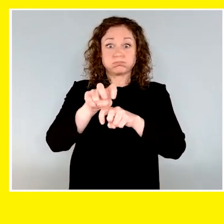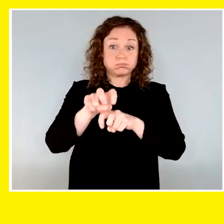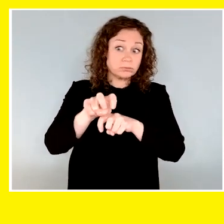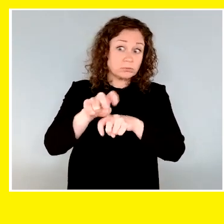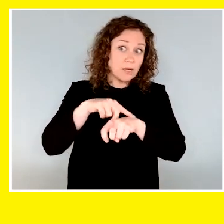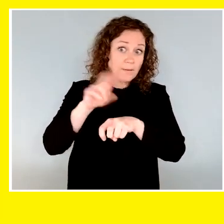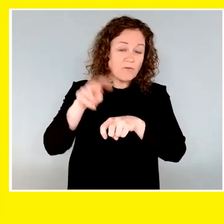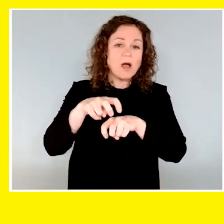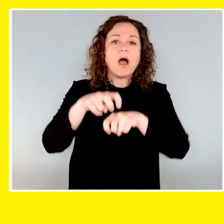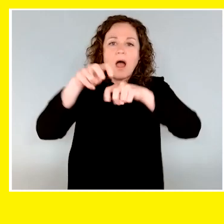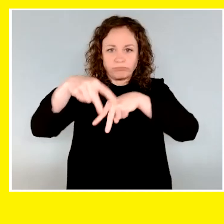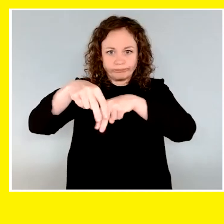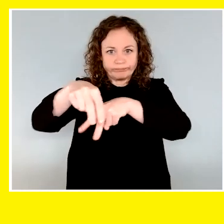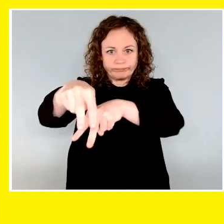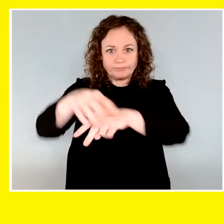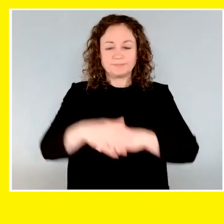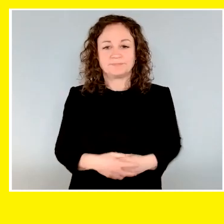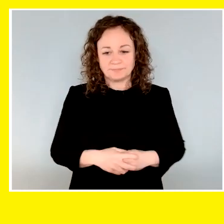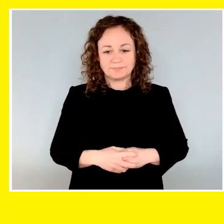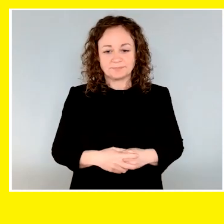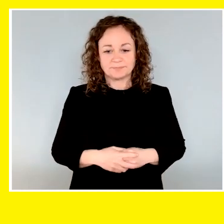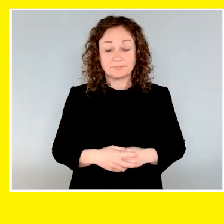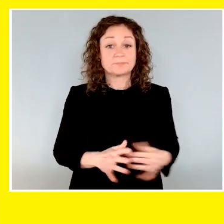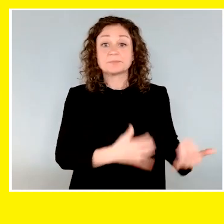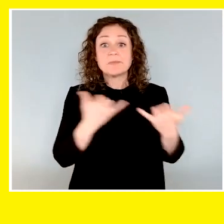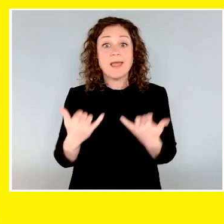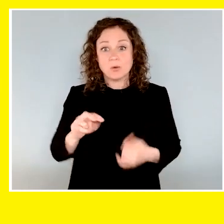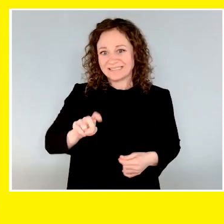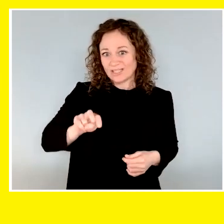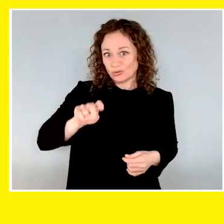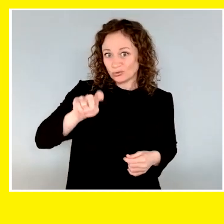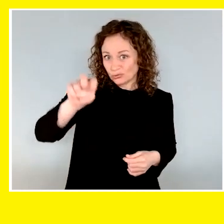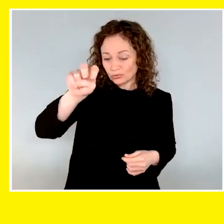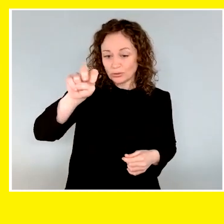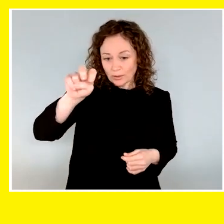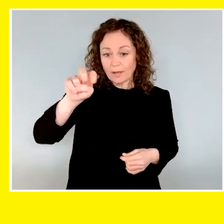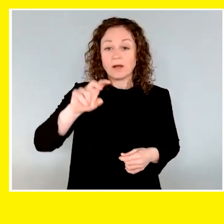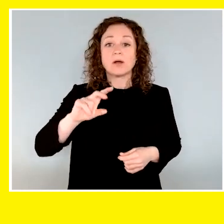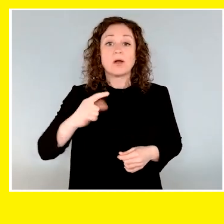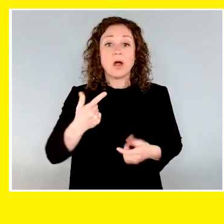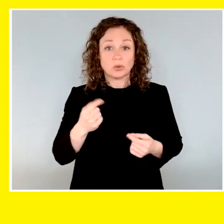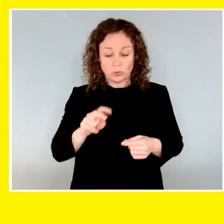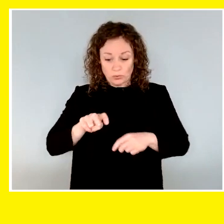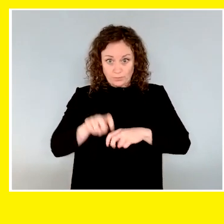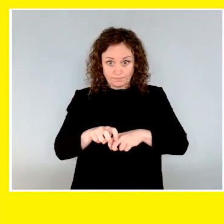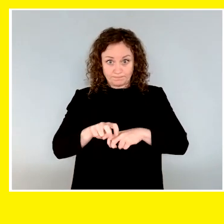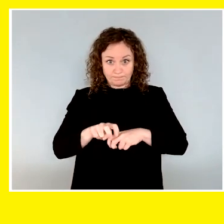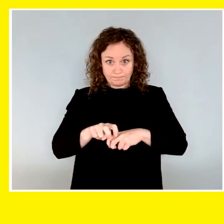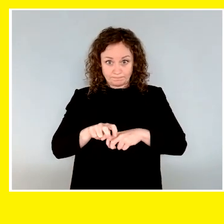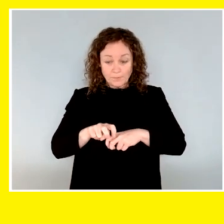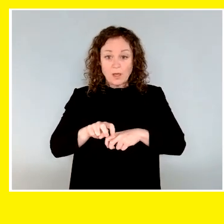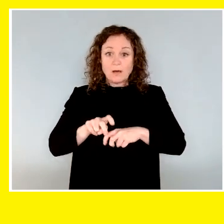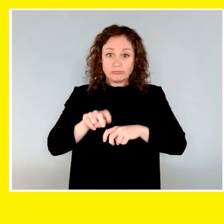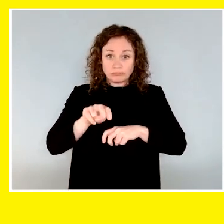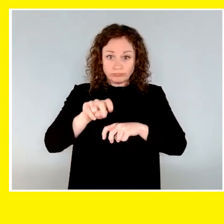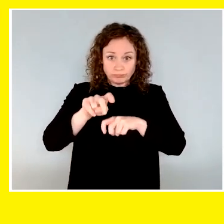A trainer and dog approach a staircase. The dog will stop at the top and bottom of all staircases or even single